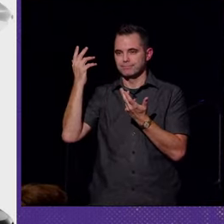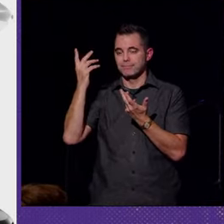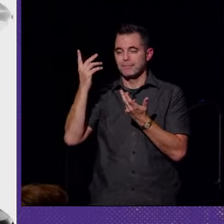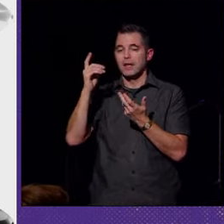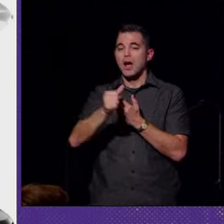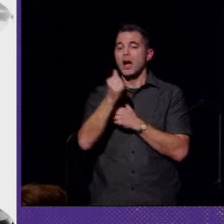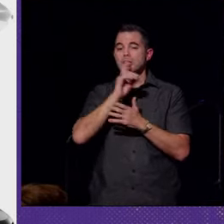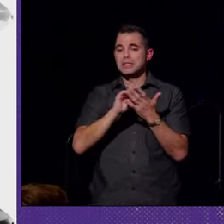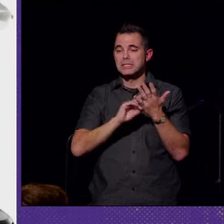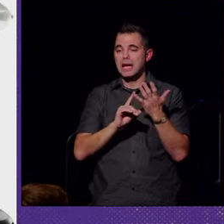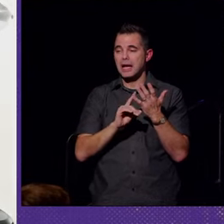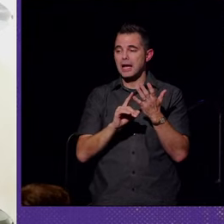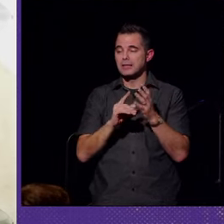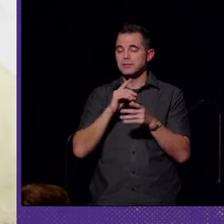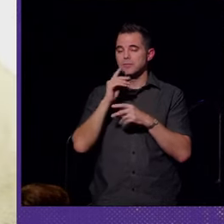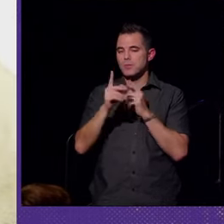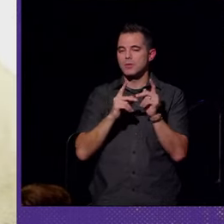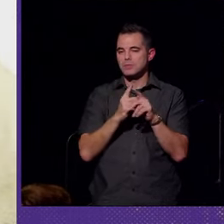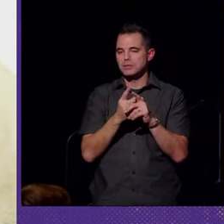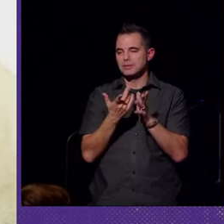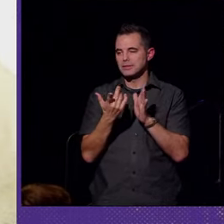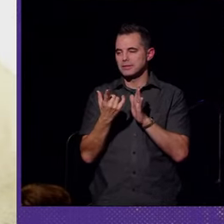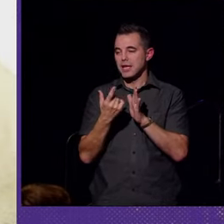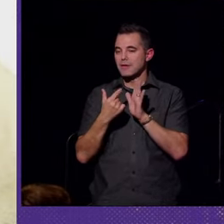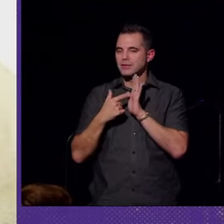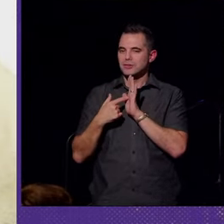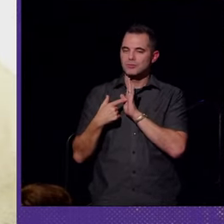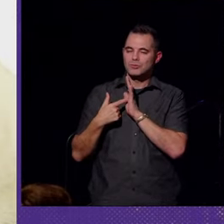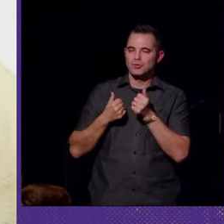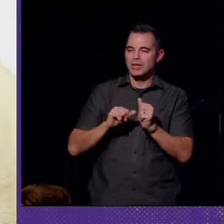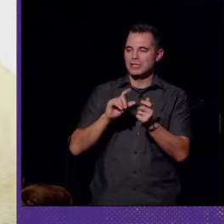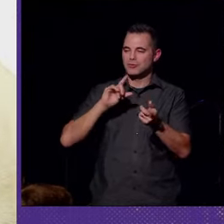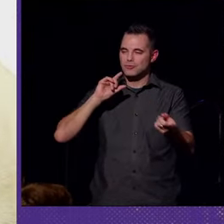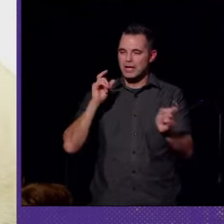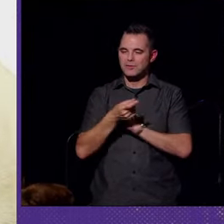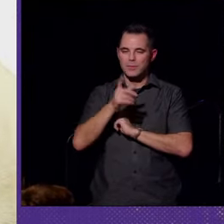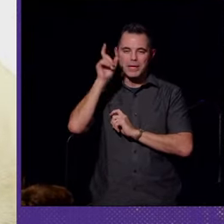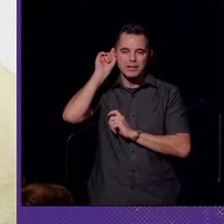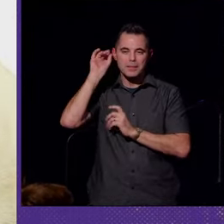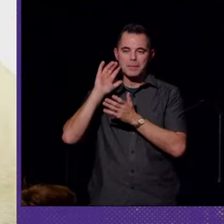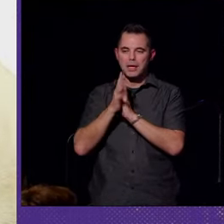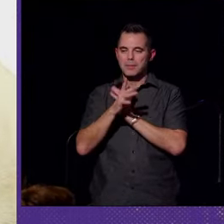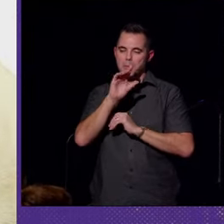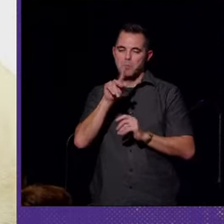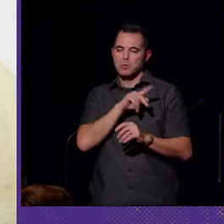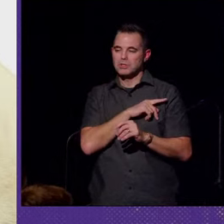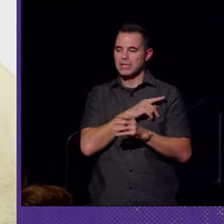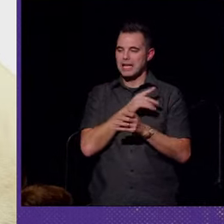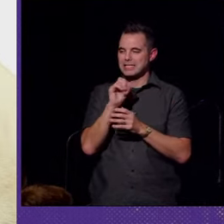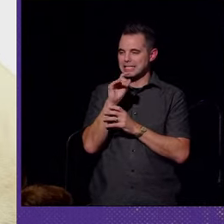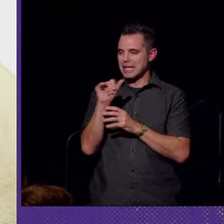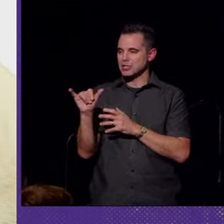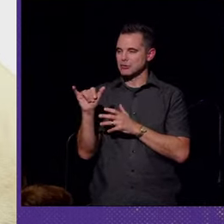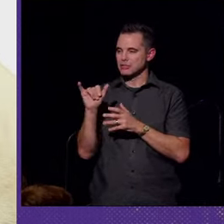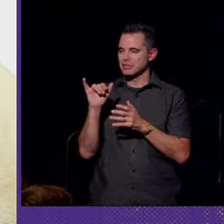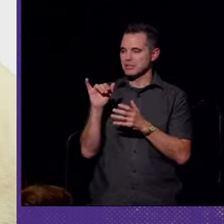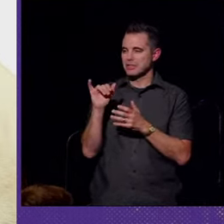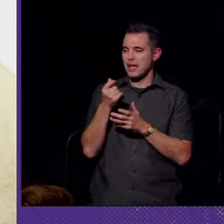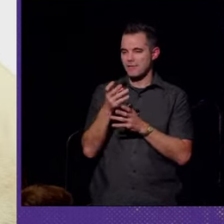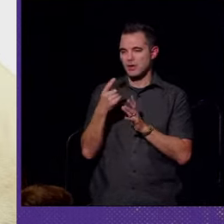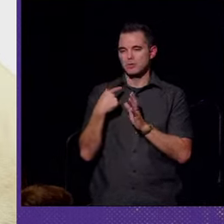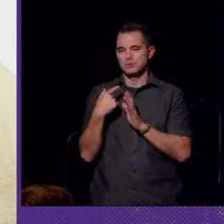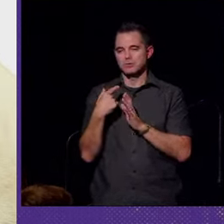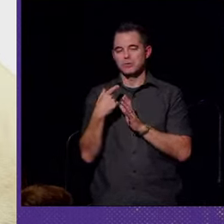Other design prototypes have aimed to transform hearing aids into personalized accessories, few of which